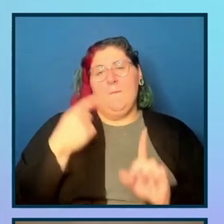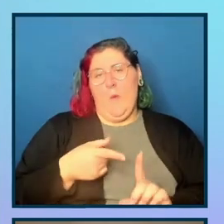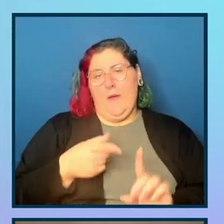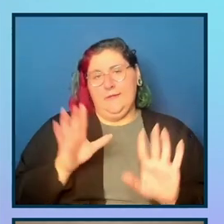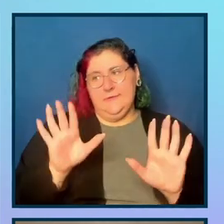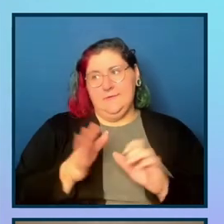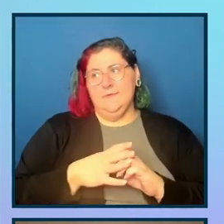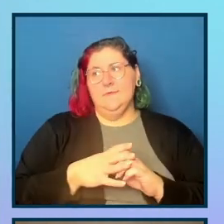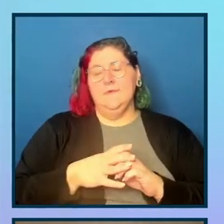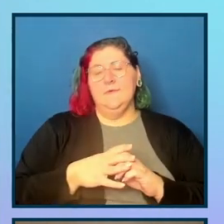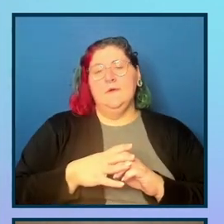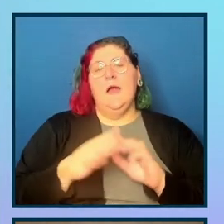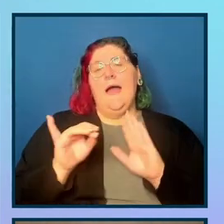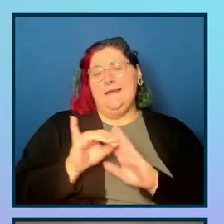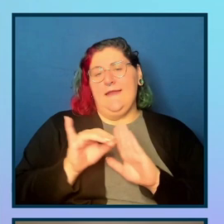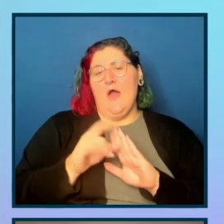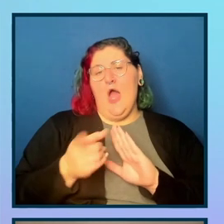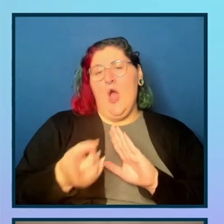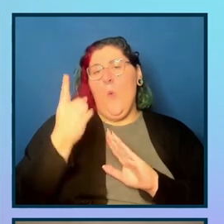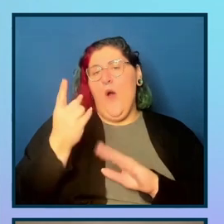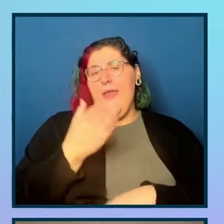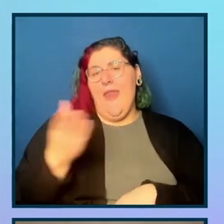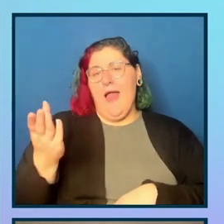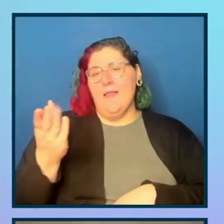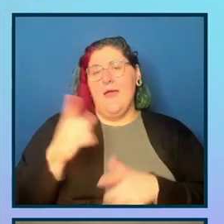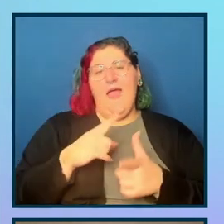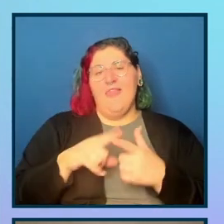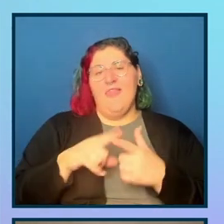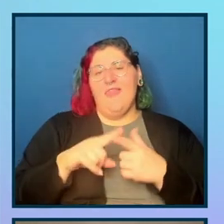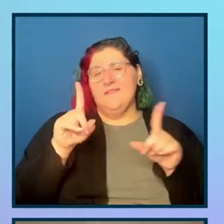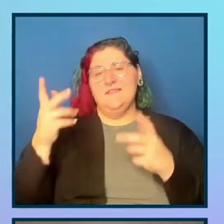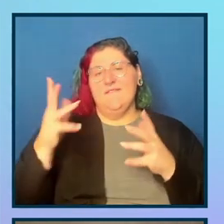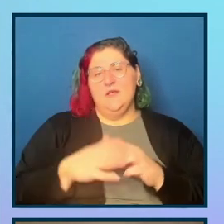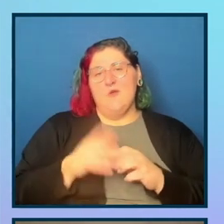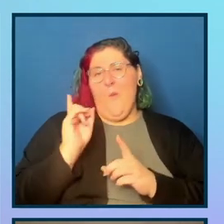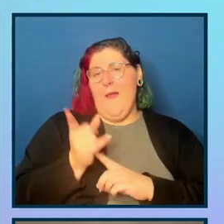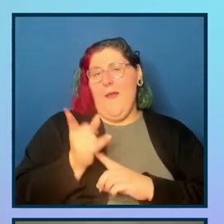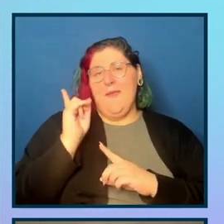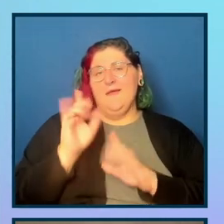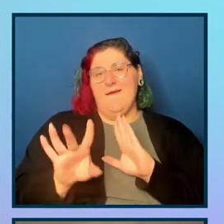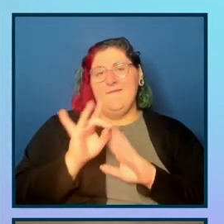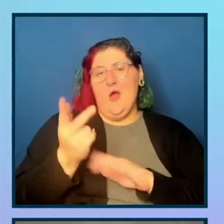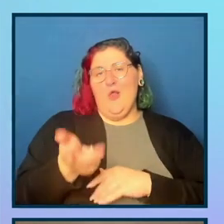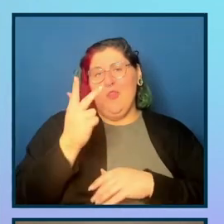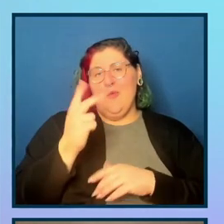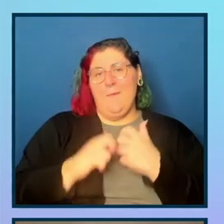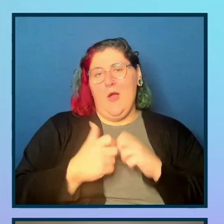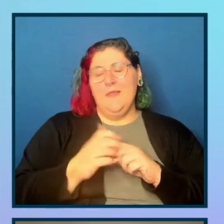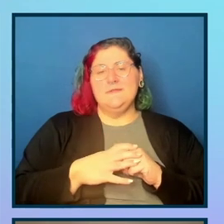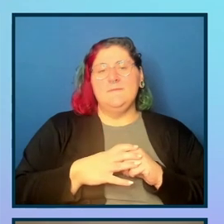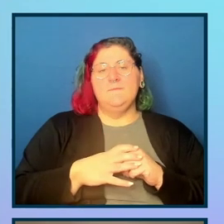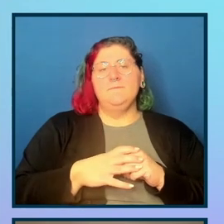element and our testing's done. Took a minute, found three issues. We have two instances of focus indication missing